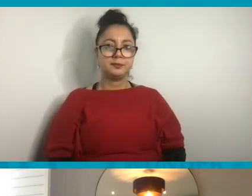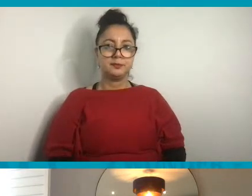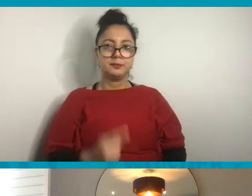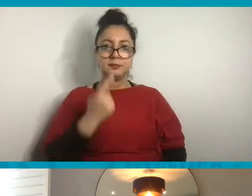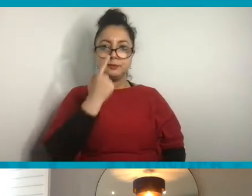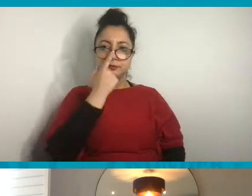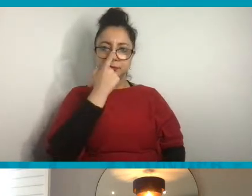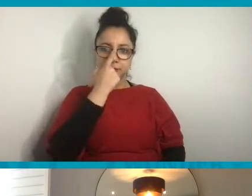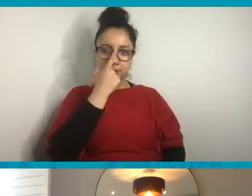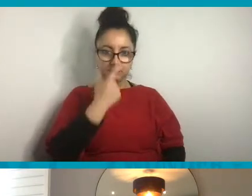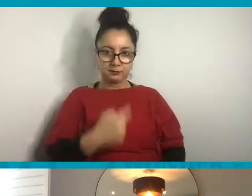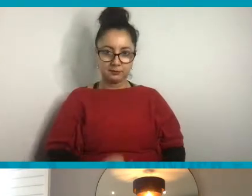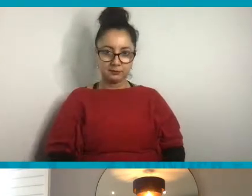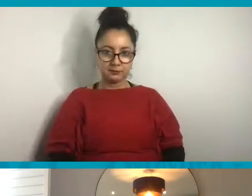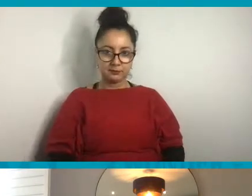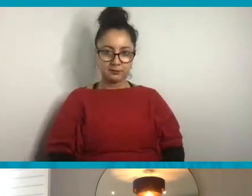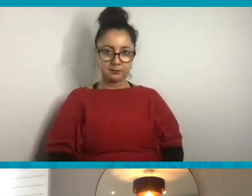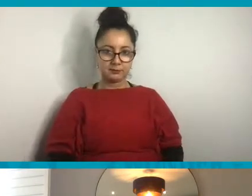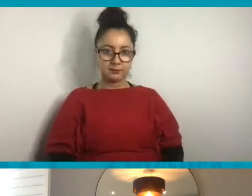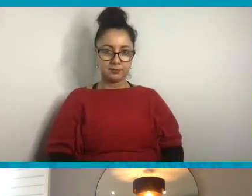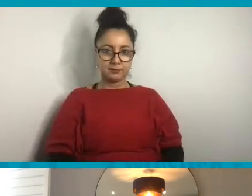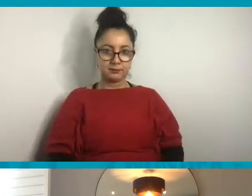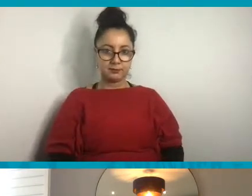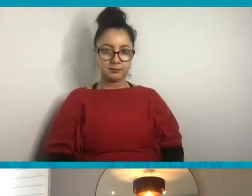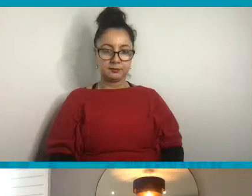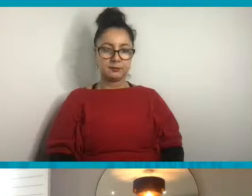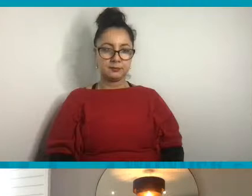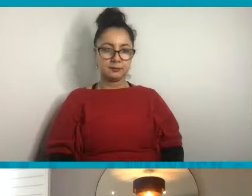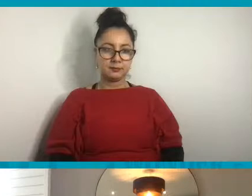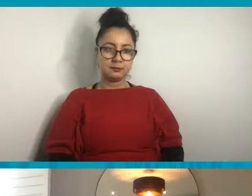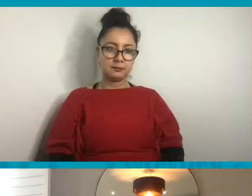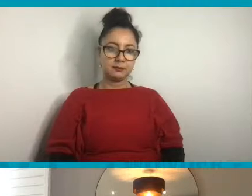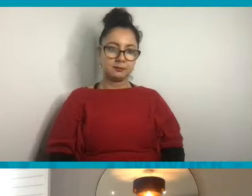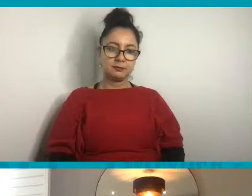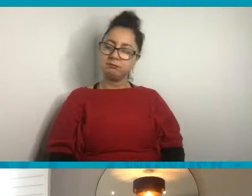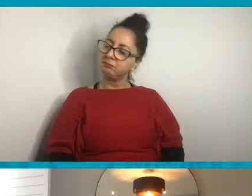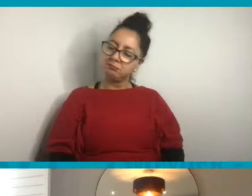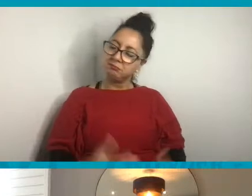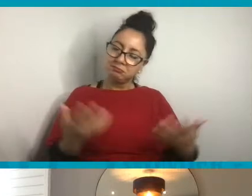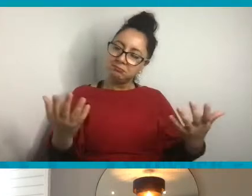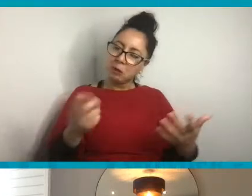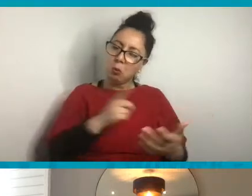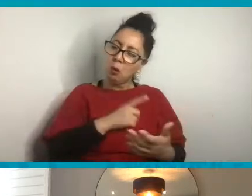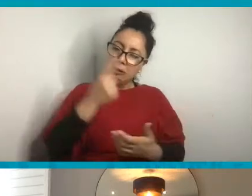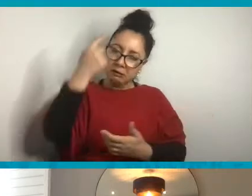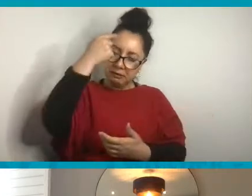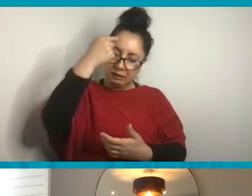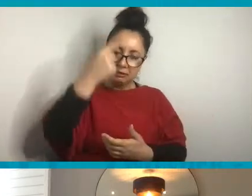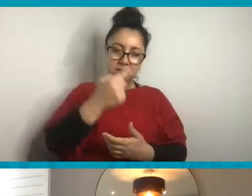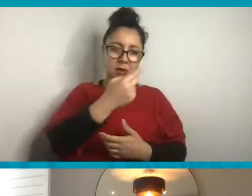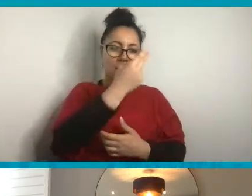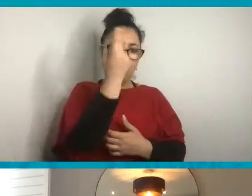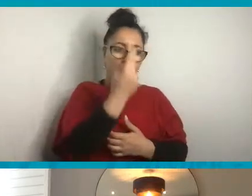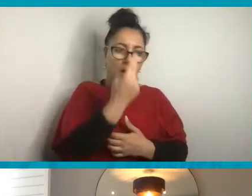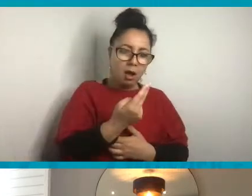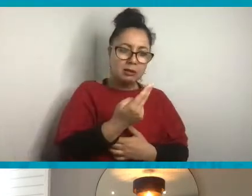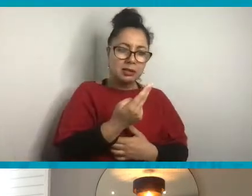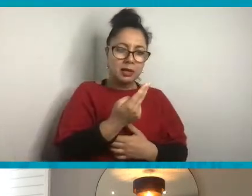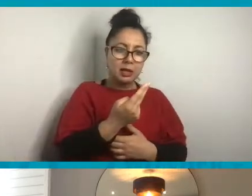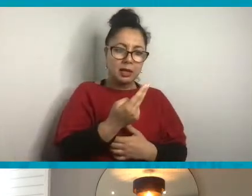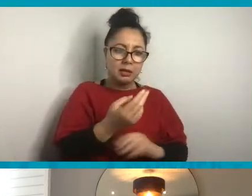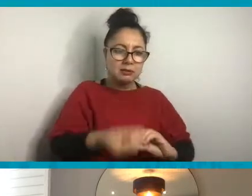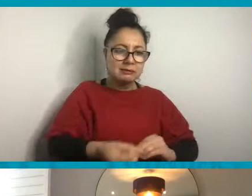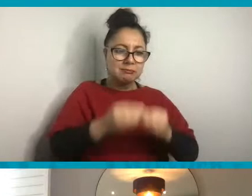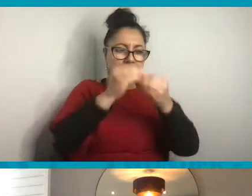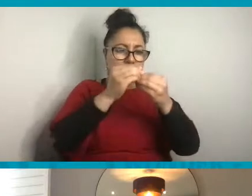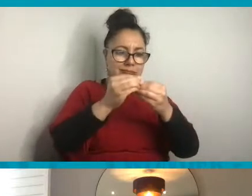I'll give you some time to think about that. Why do you think artists, designers, scientists and